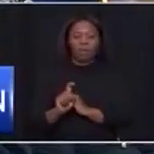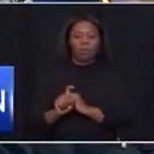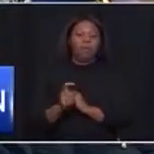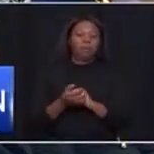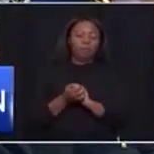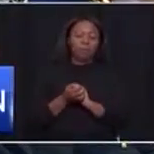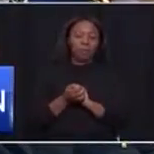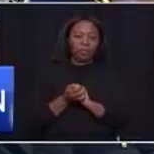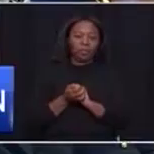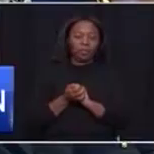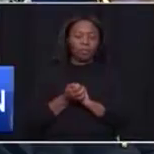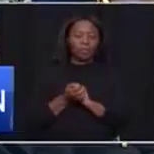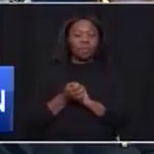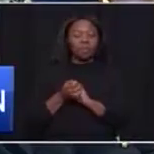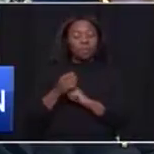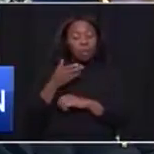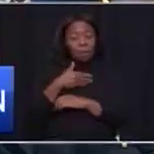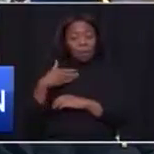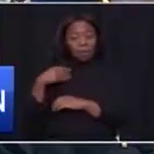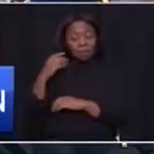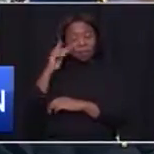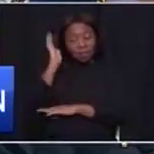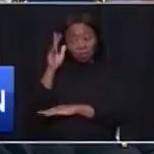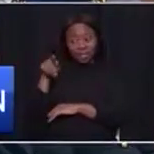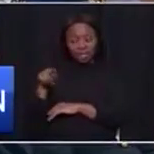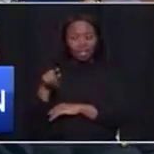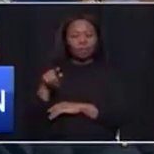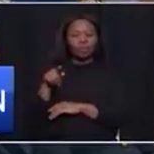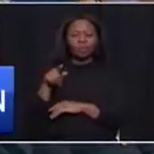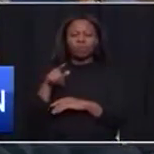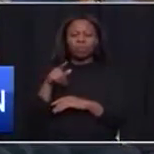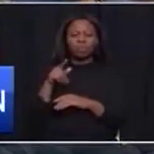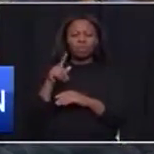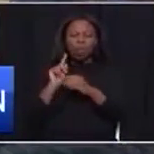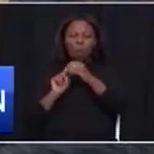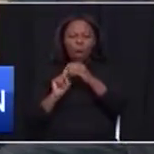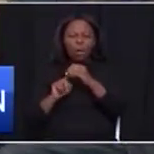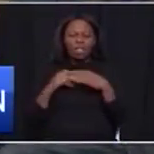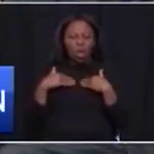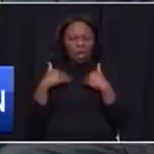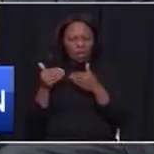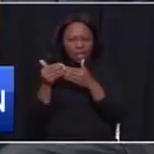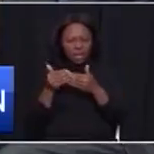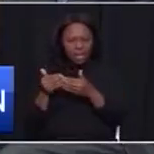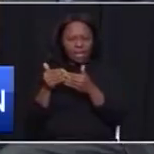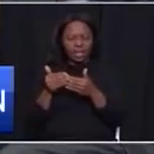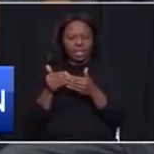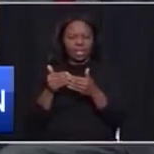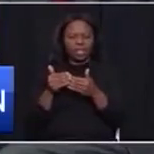Madam Speaker, providing quality healthcare to all residents of our province